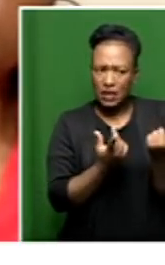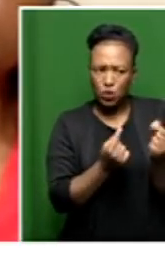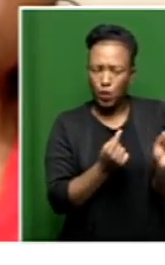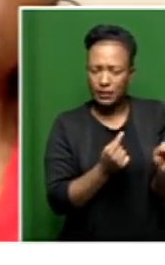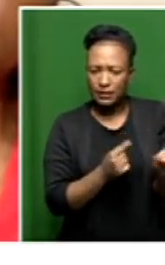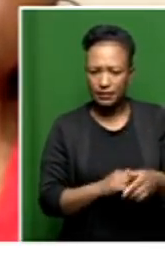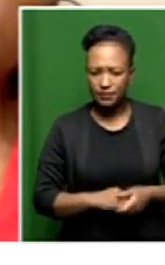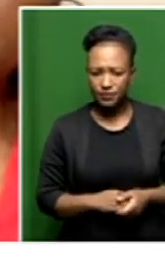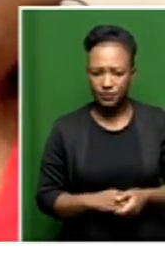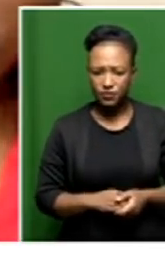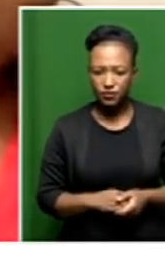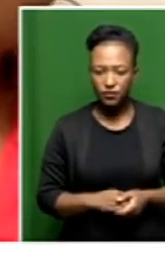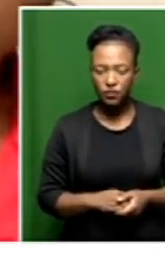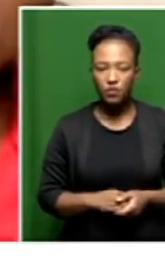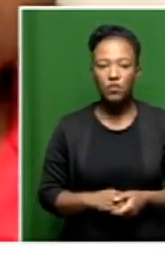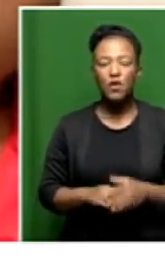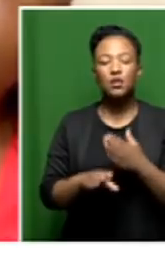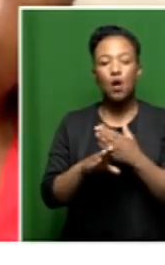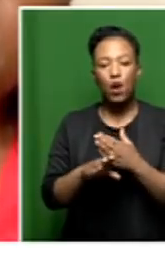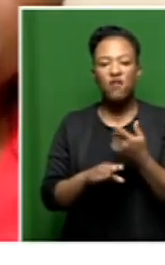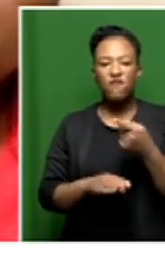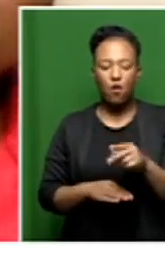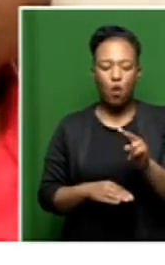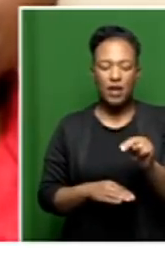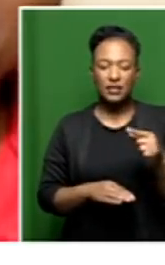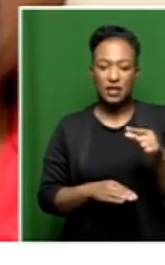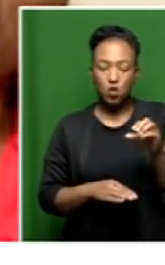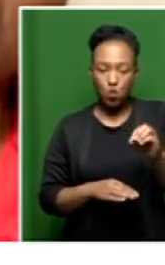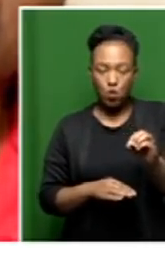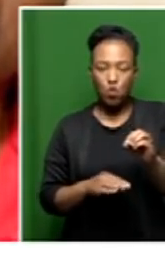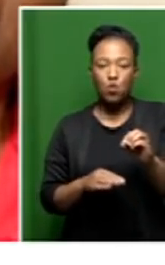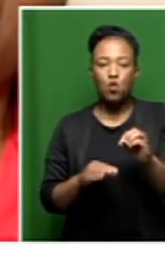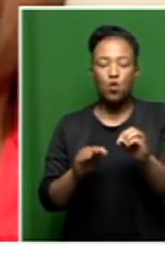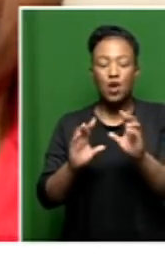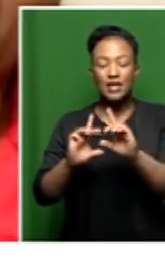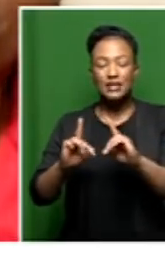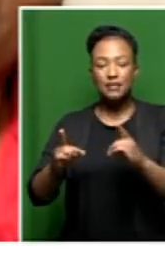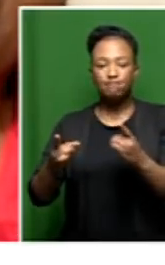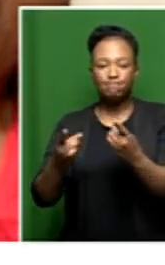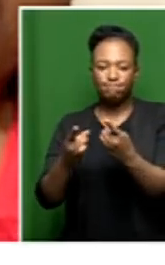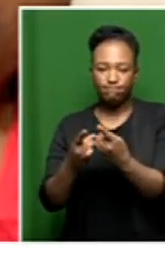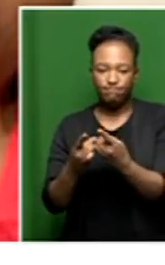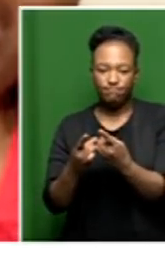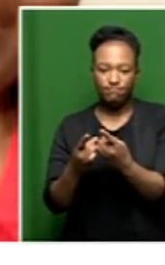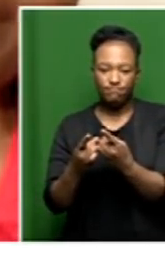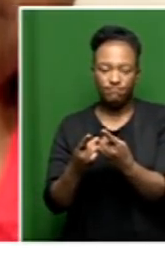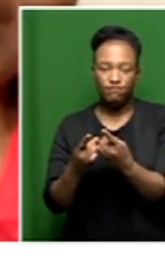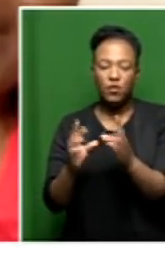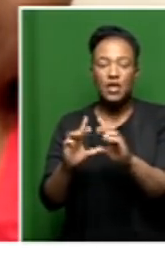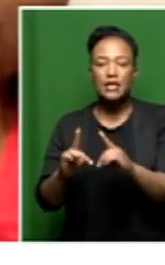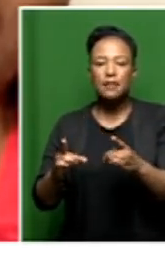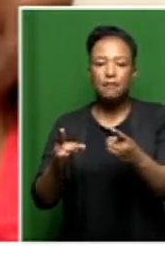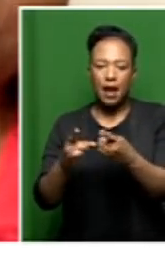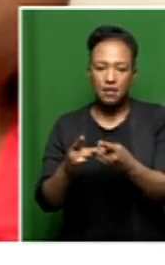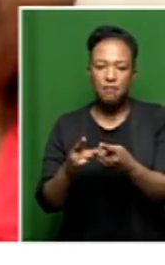doing, Ms. Mklongo? They are working for the NGO. The department is offering the